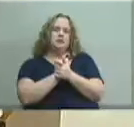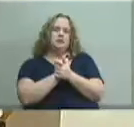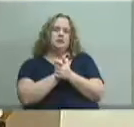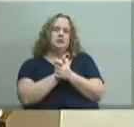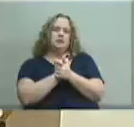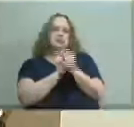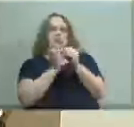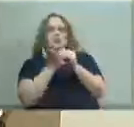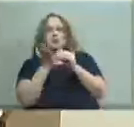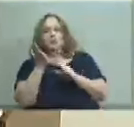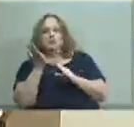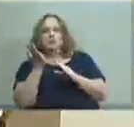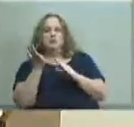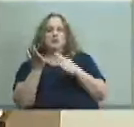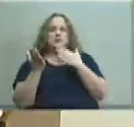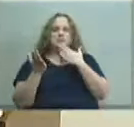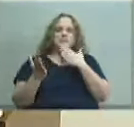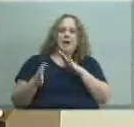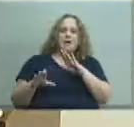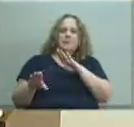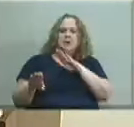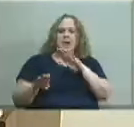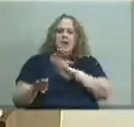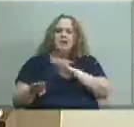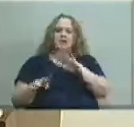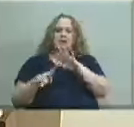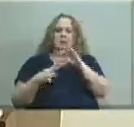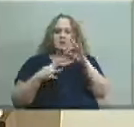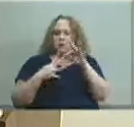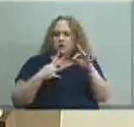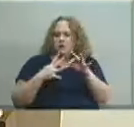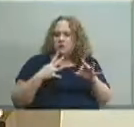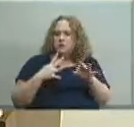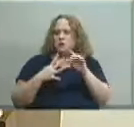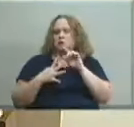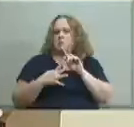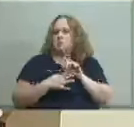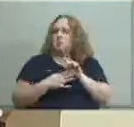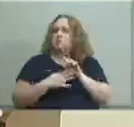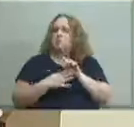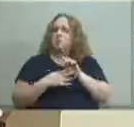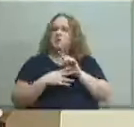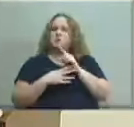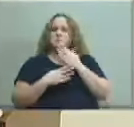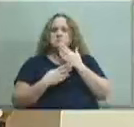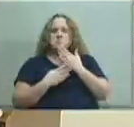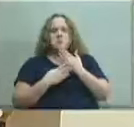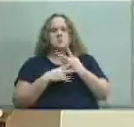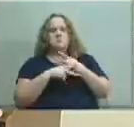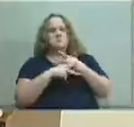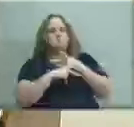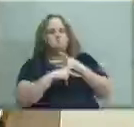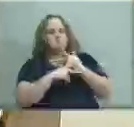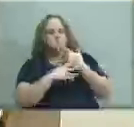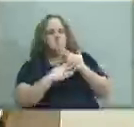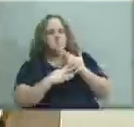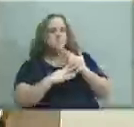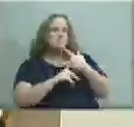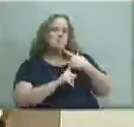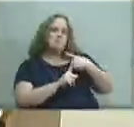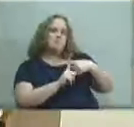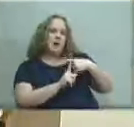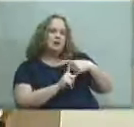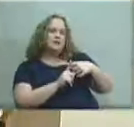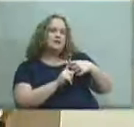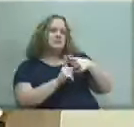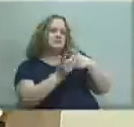students who've made bad behavioral choices and um it was very productive interactive um discussion